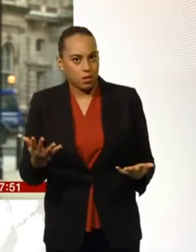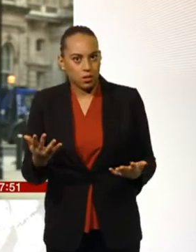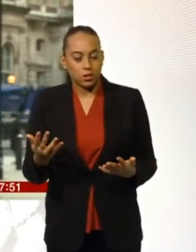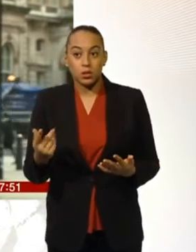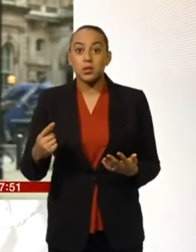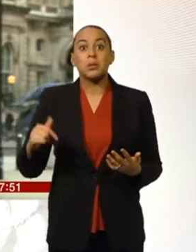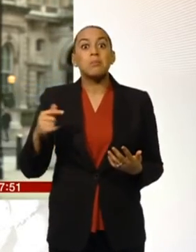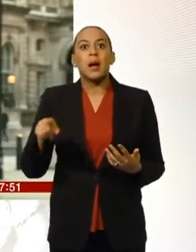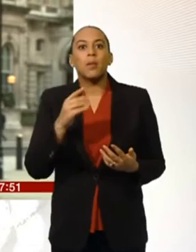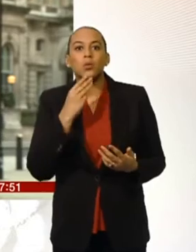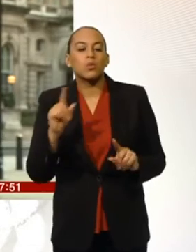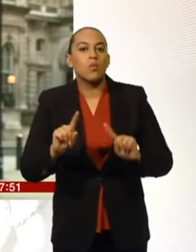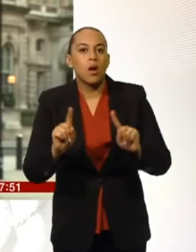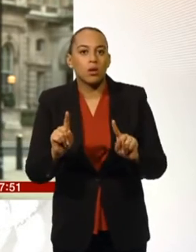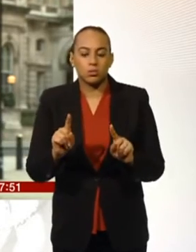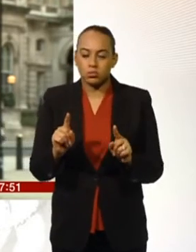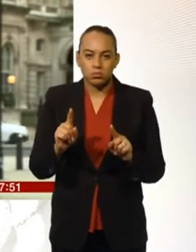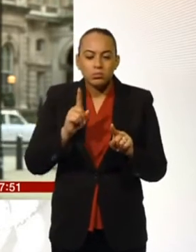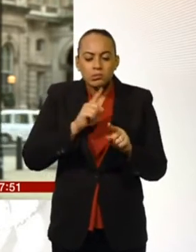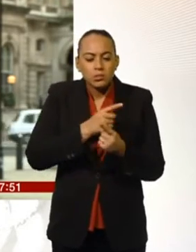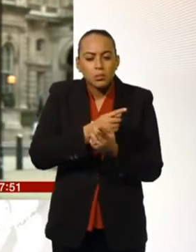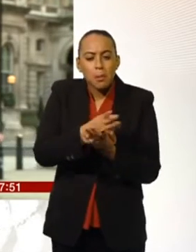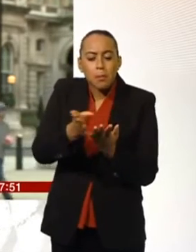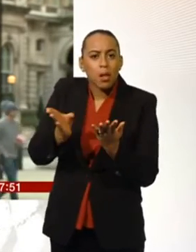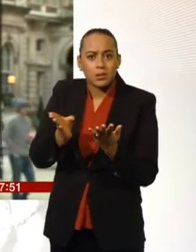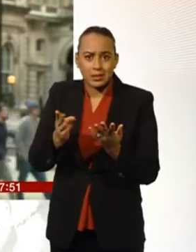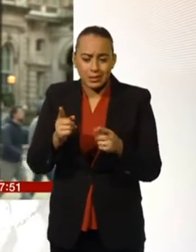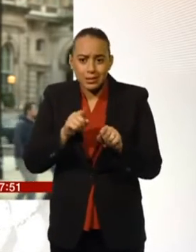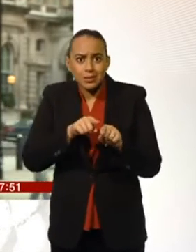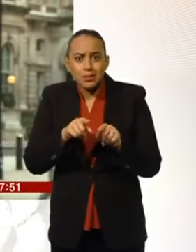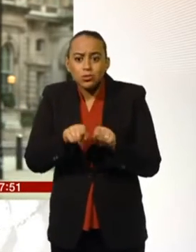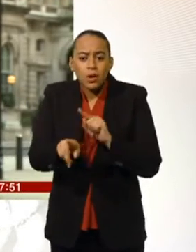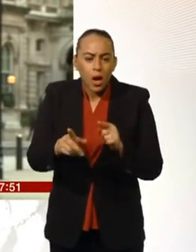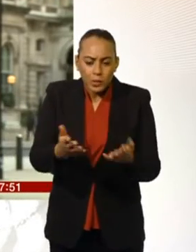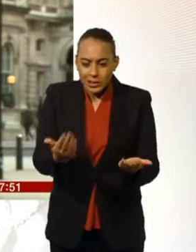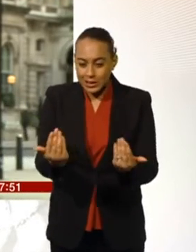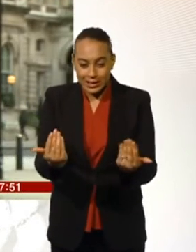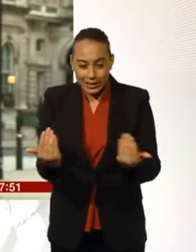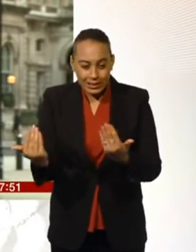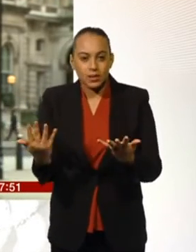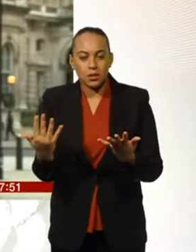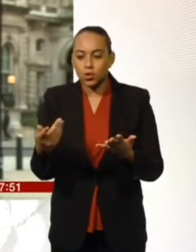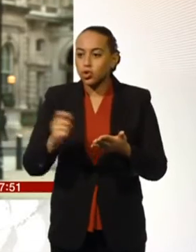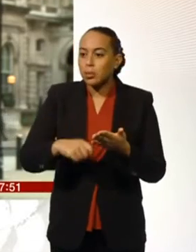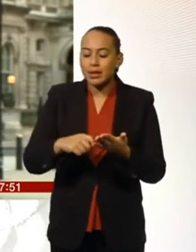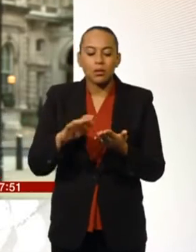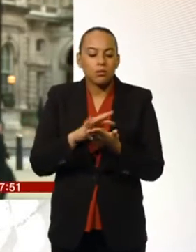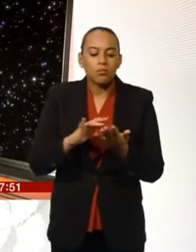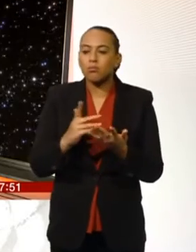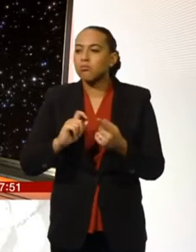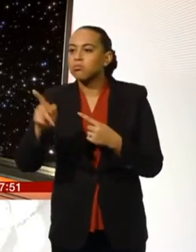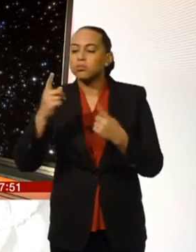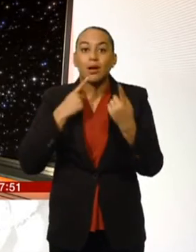operators are going to use multi-channel retail to get their goods to shoppers anywhere, anytime and on their terms.